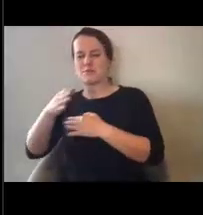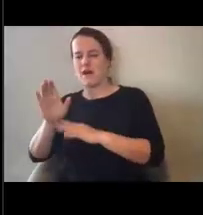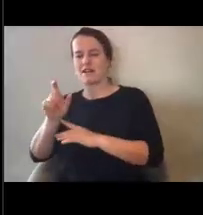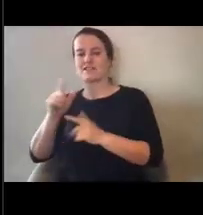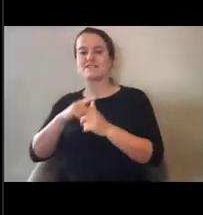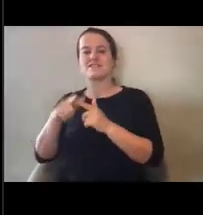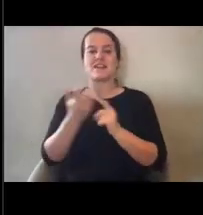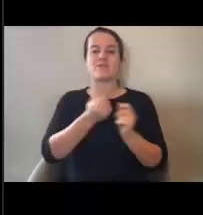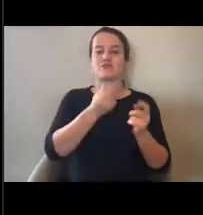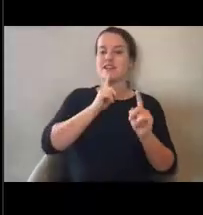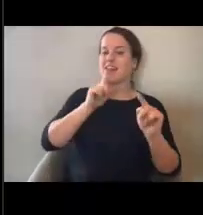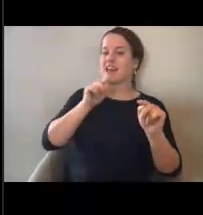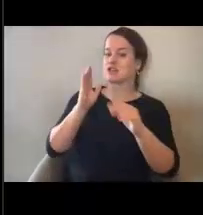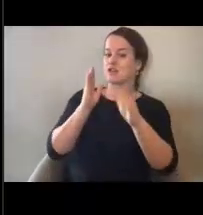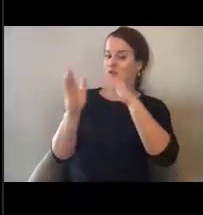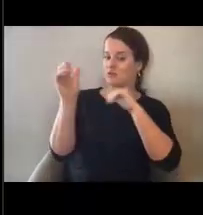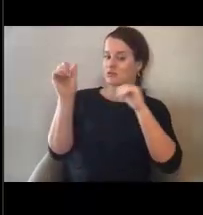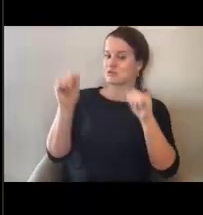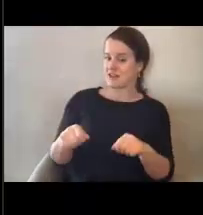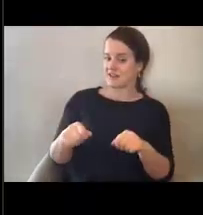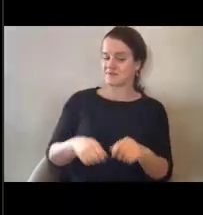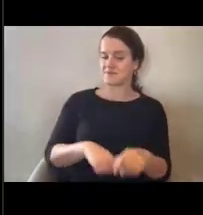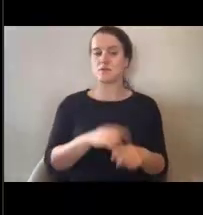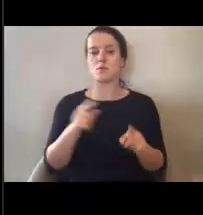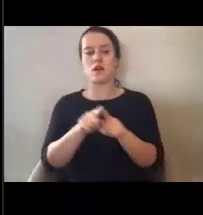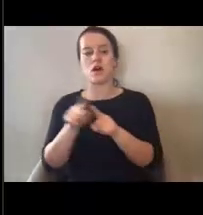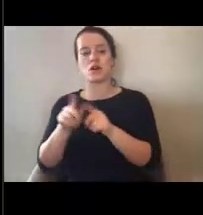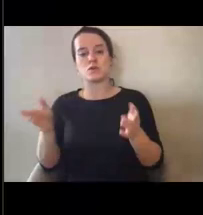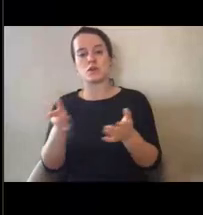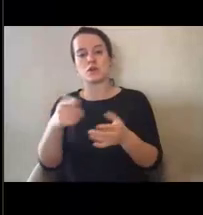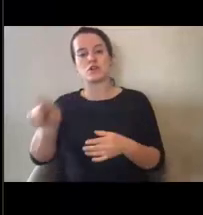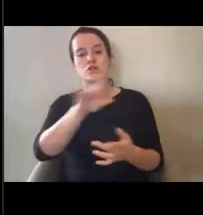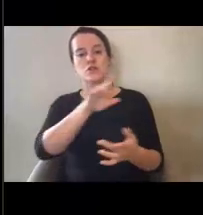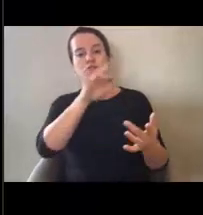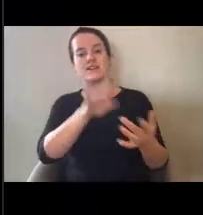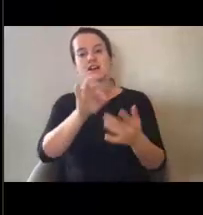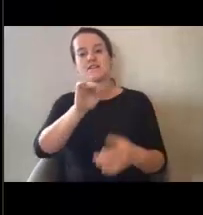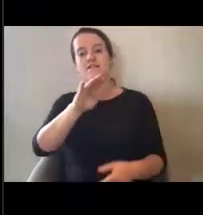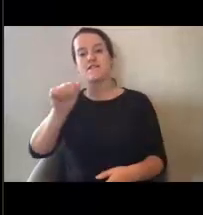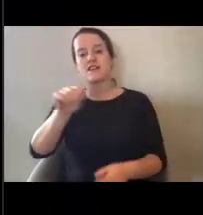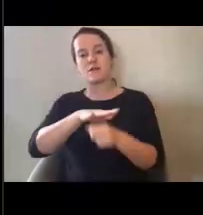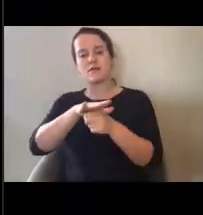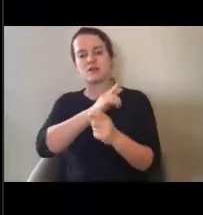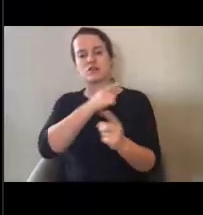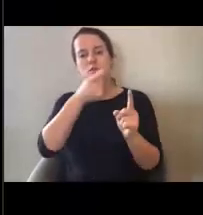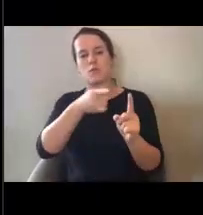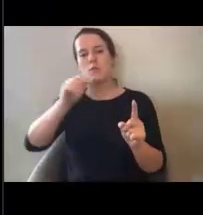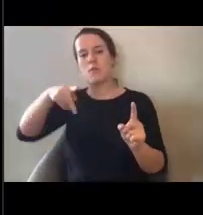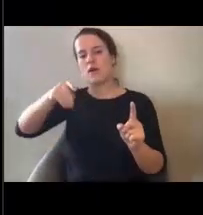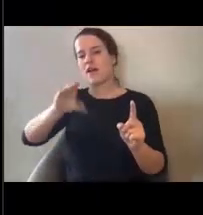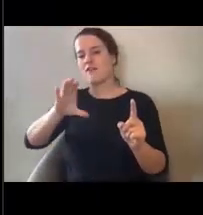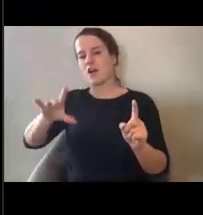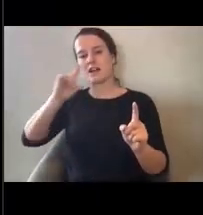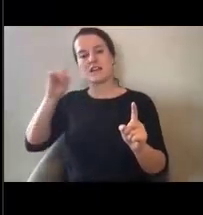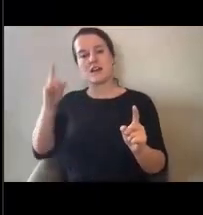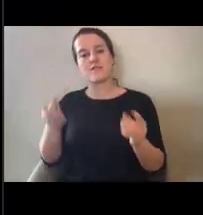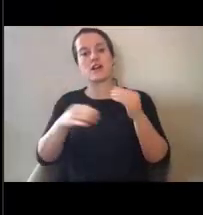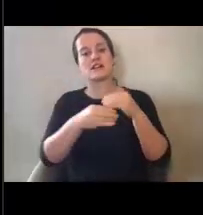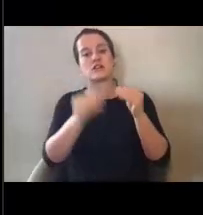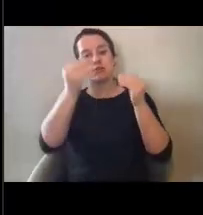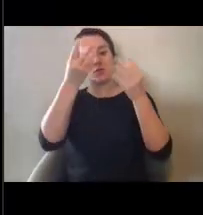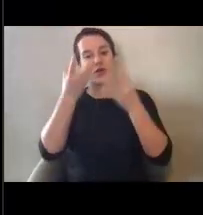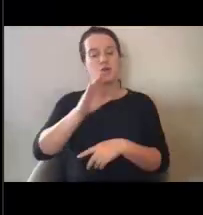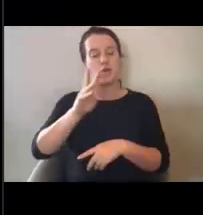session. We also encourage you to reach out to your FEMA regional point of contact for additional information or with additional